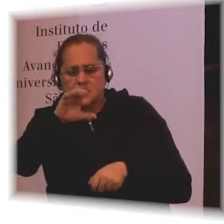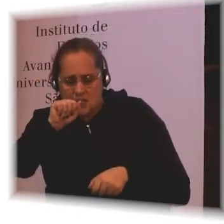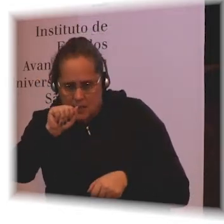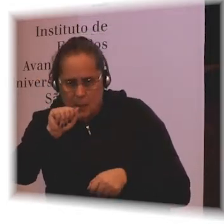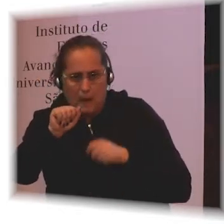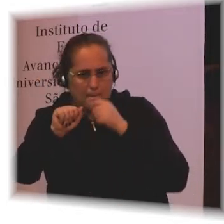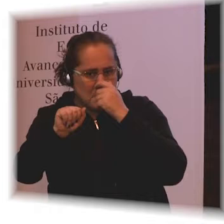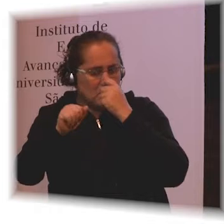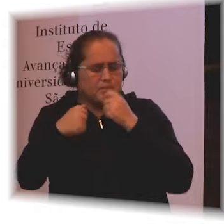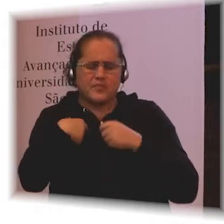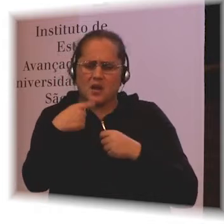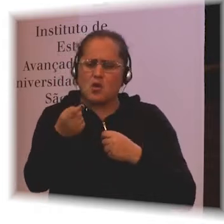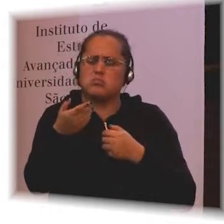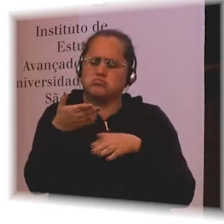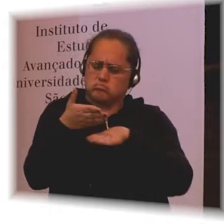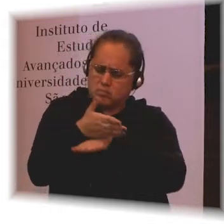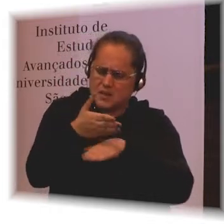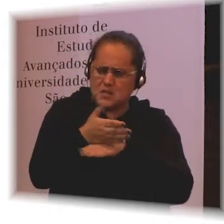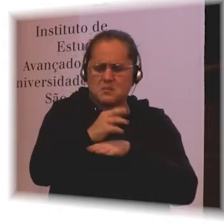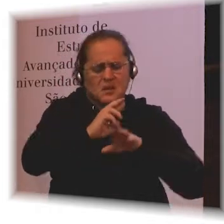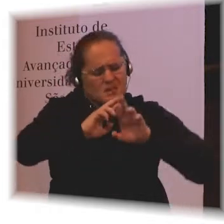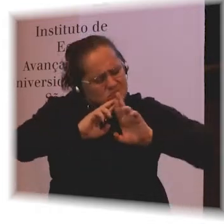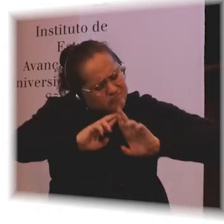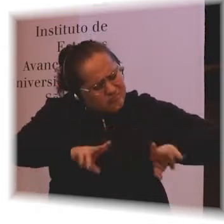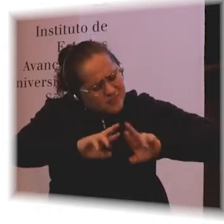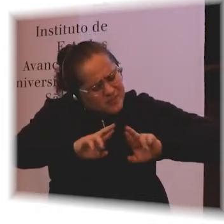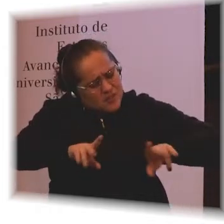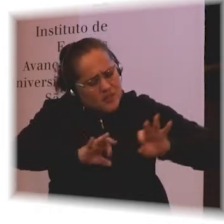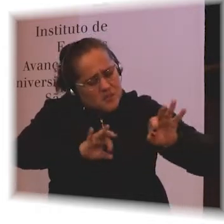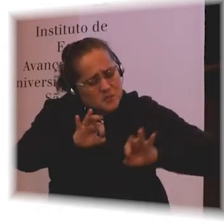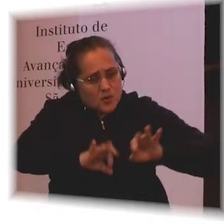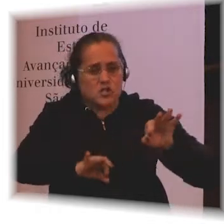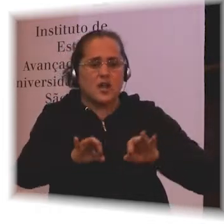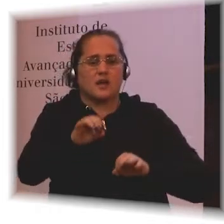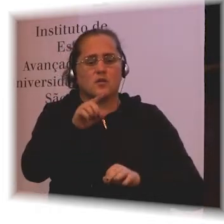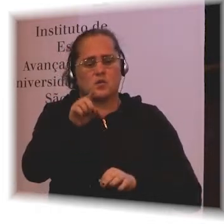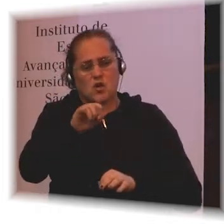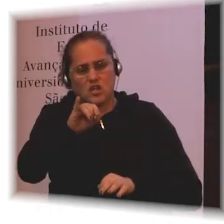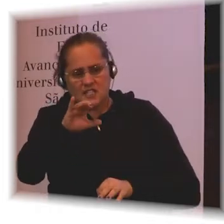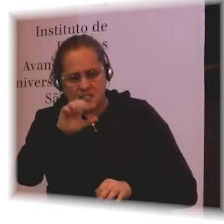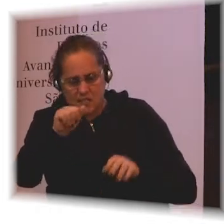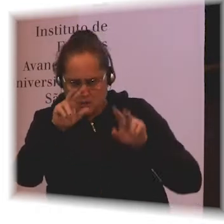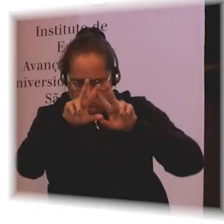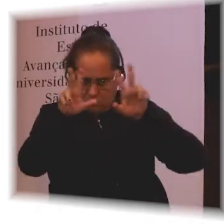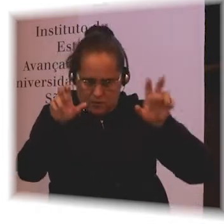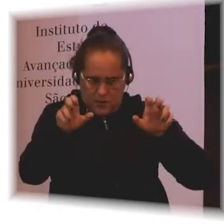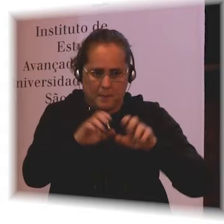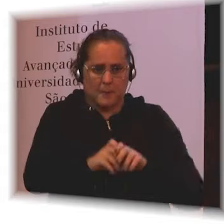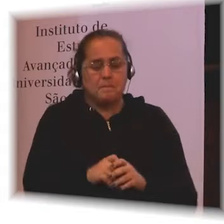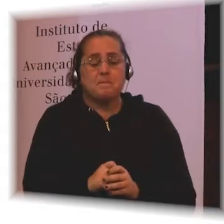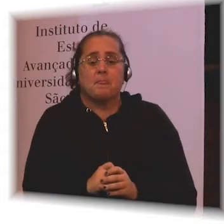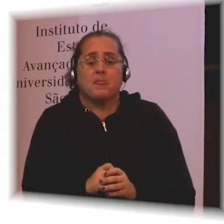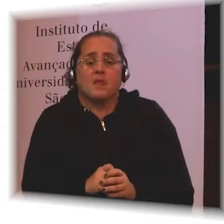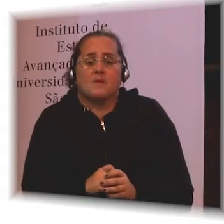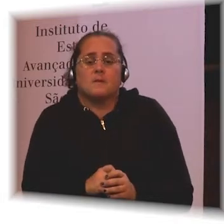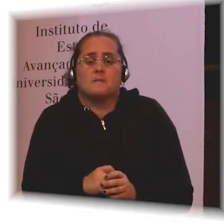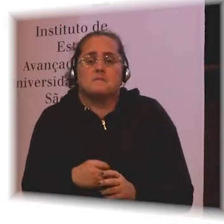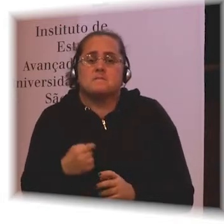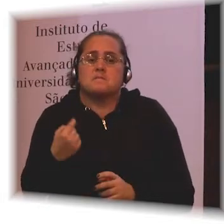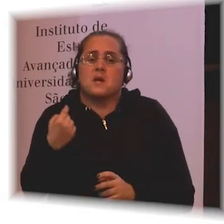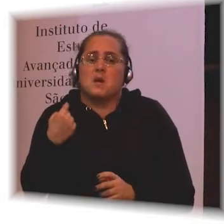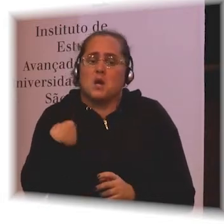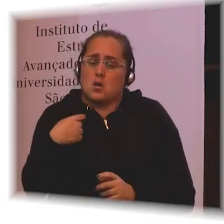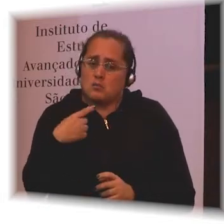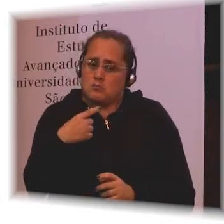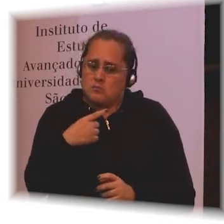different projects looking at Zika. And most of them are very holistic and I'm a little part in them. So they're looking at